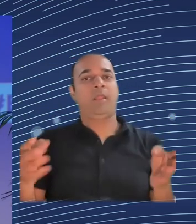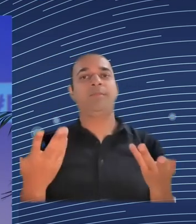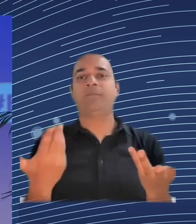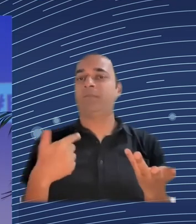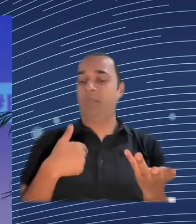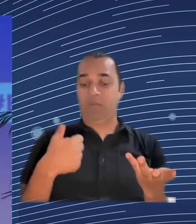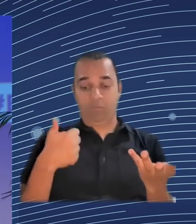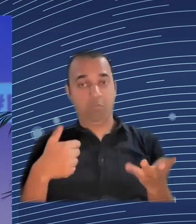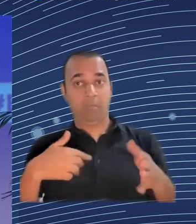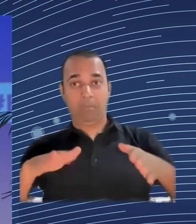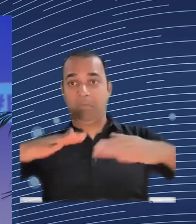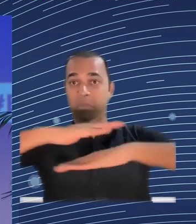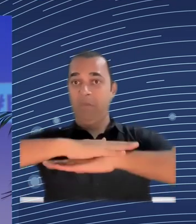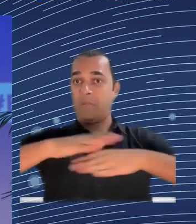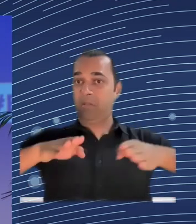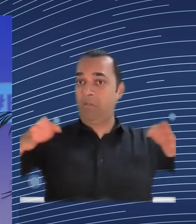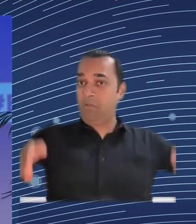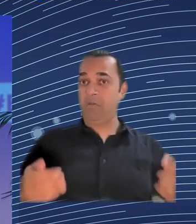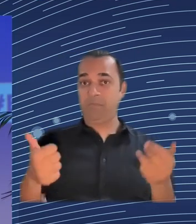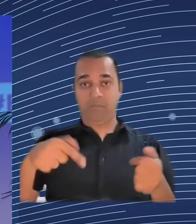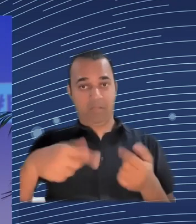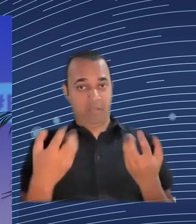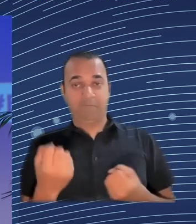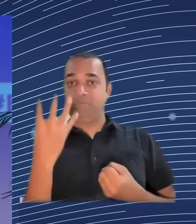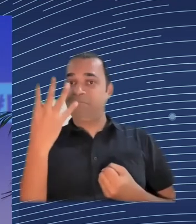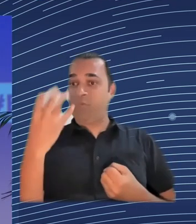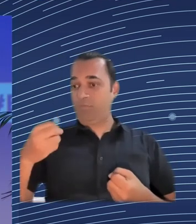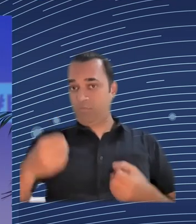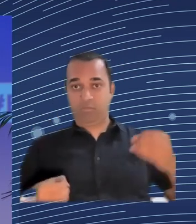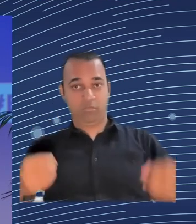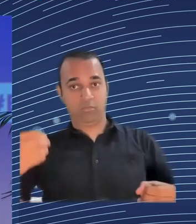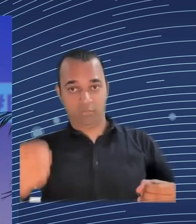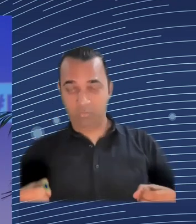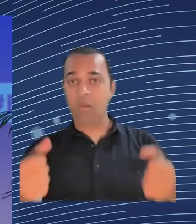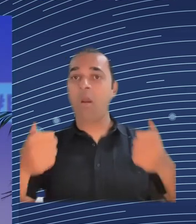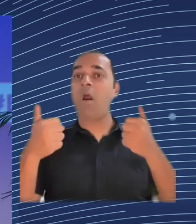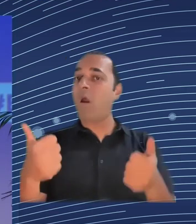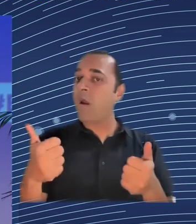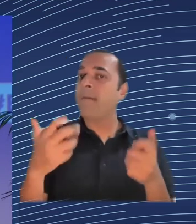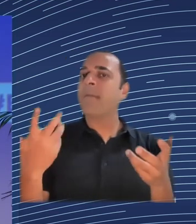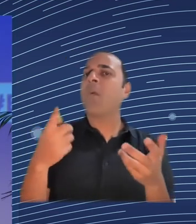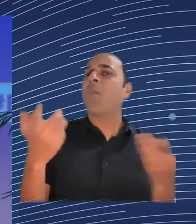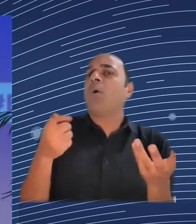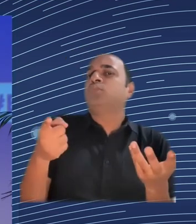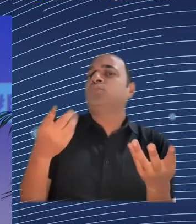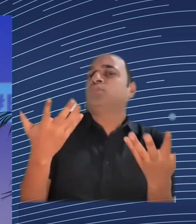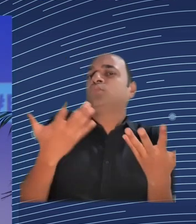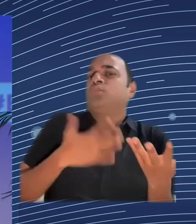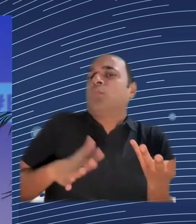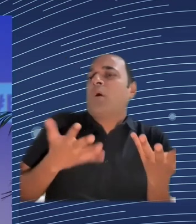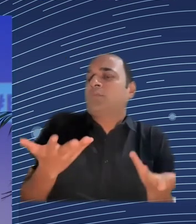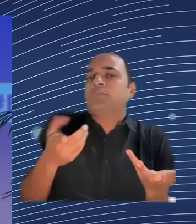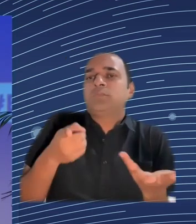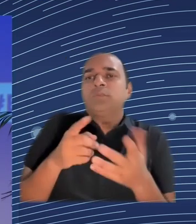place into something new by doing the transformation in a gradual way. Because trying to build